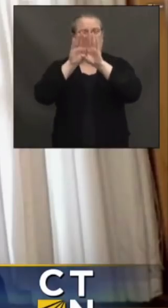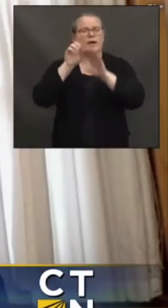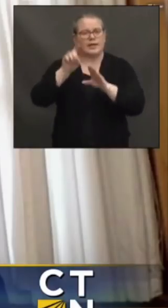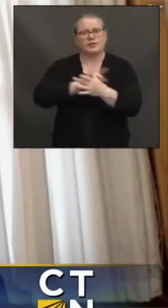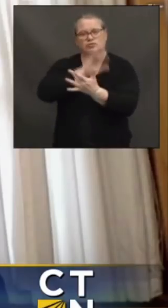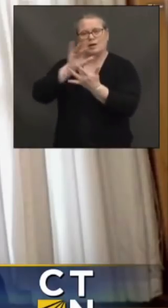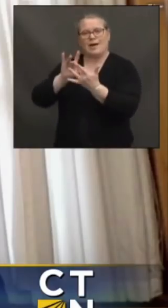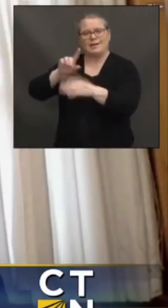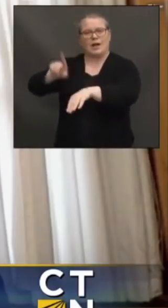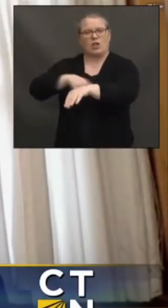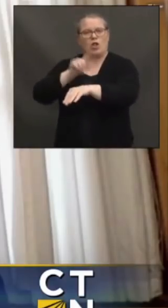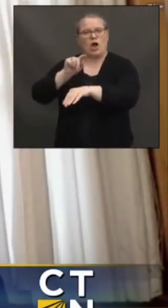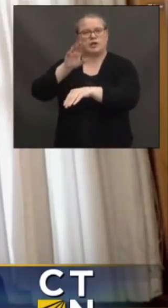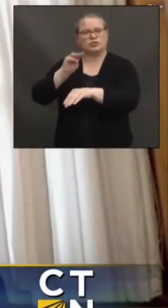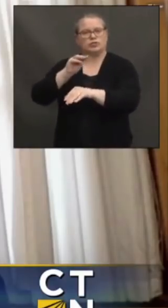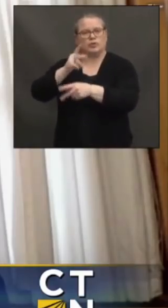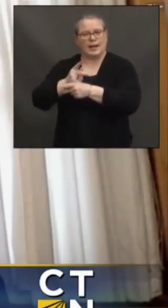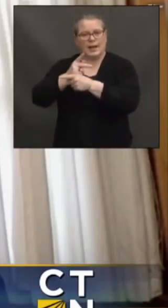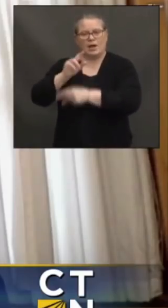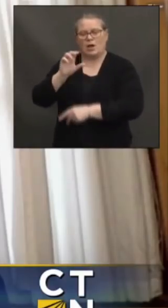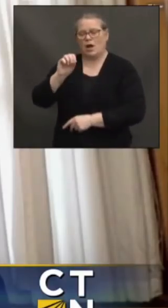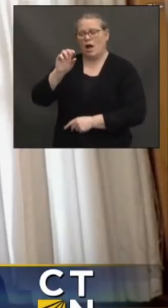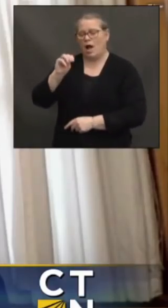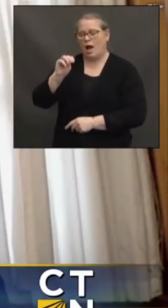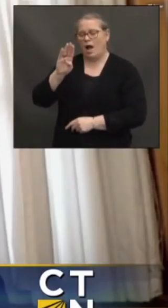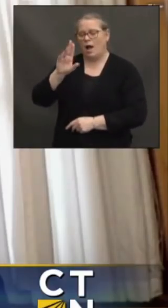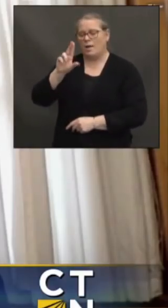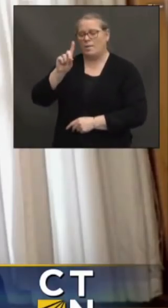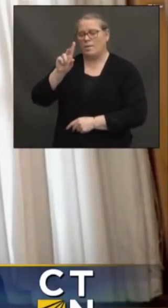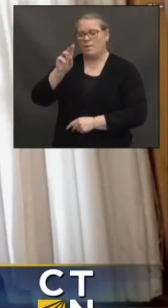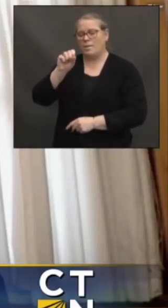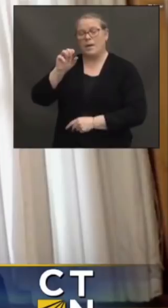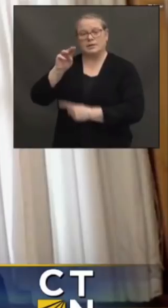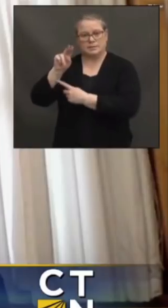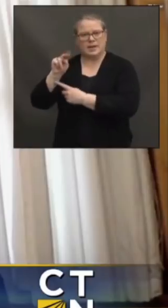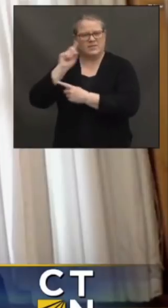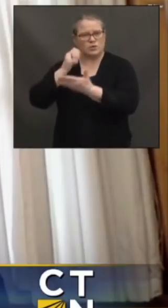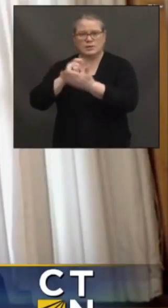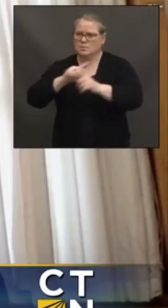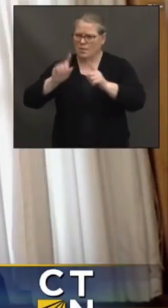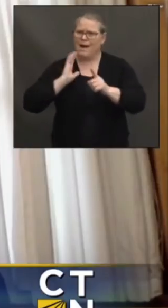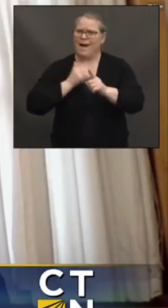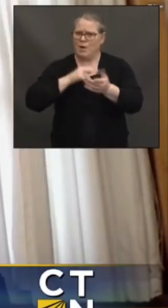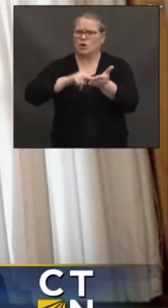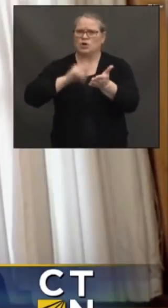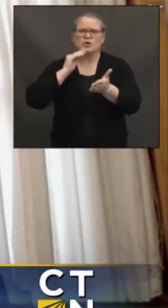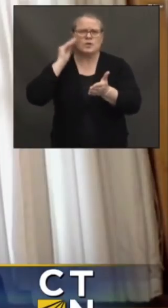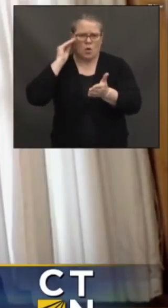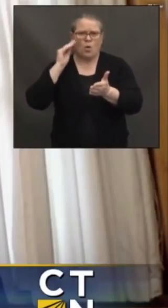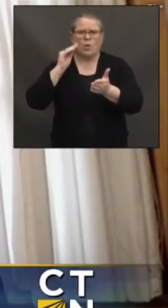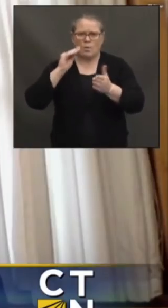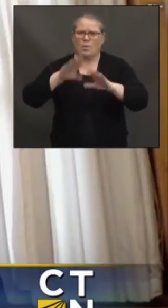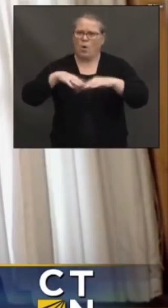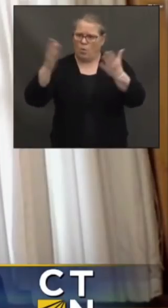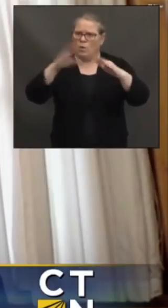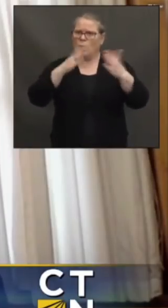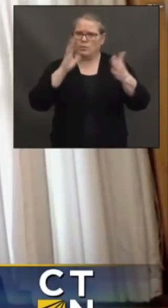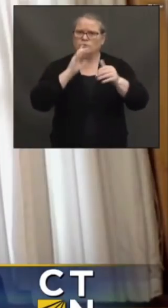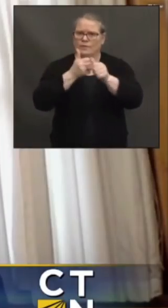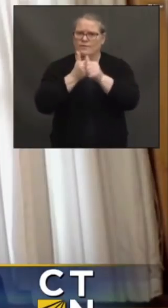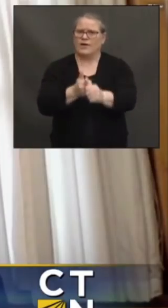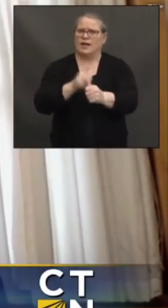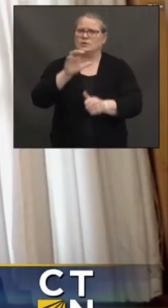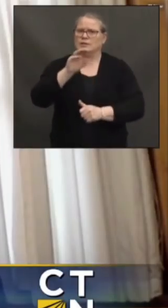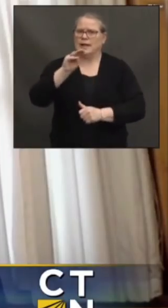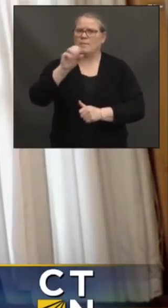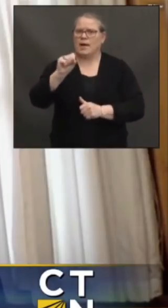for assistance. But we expect all of our nursing home operators in the state to be in compliance with CMS guidelines